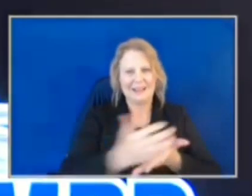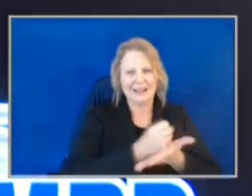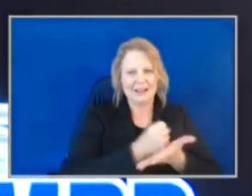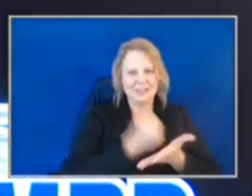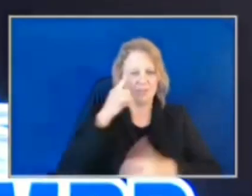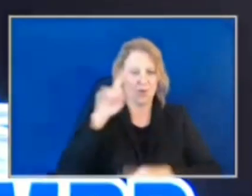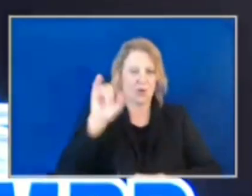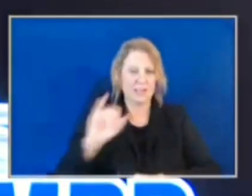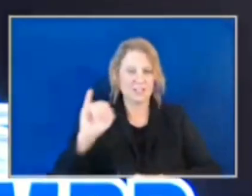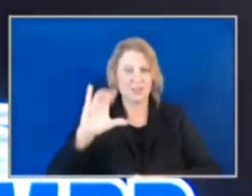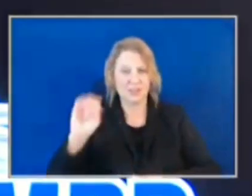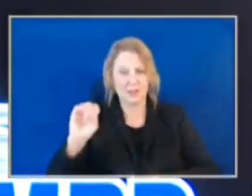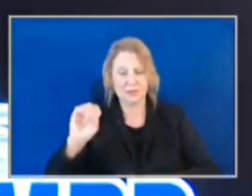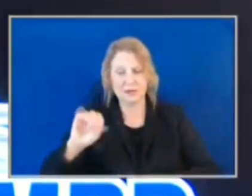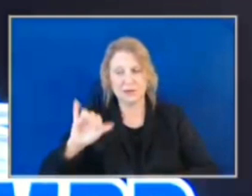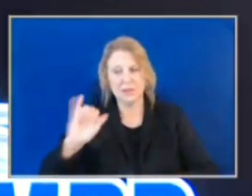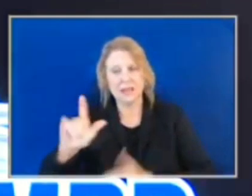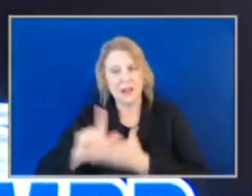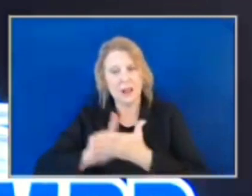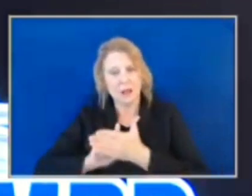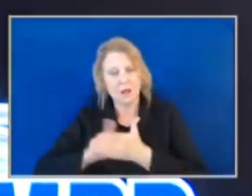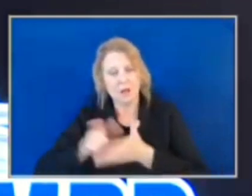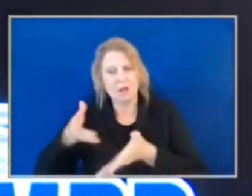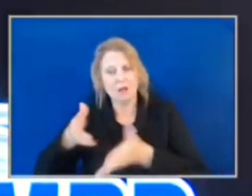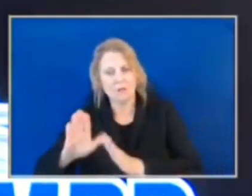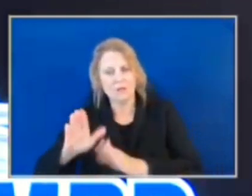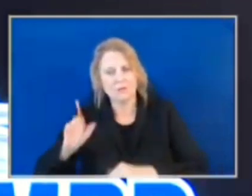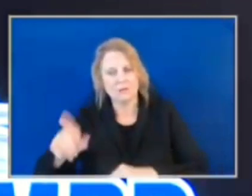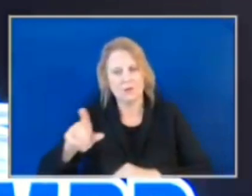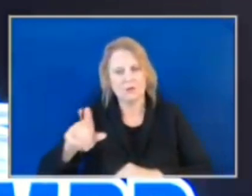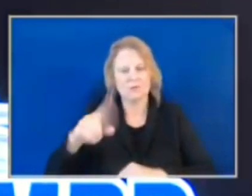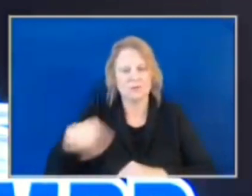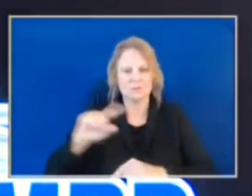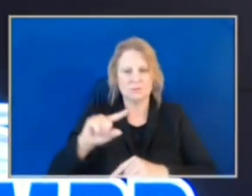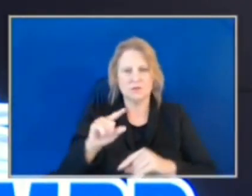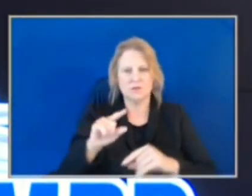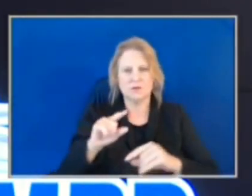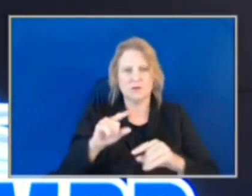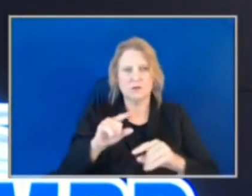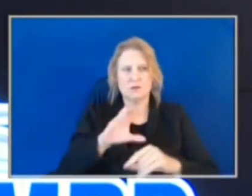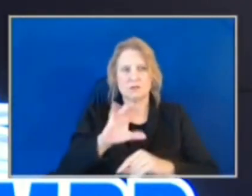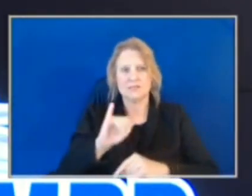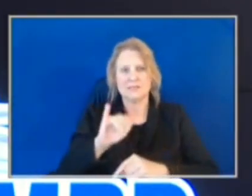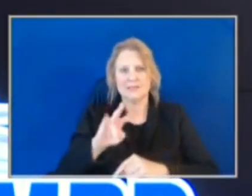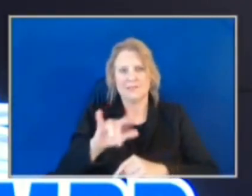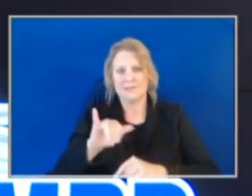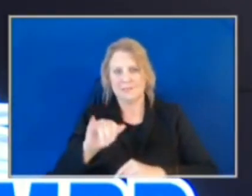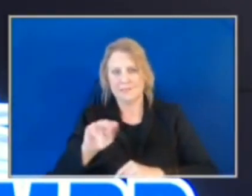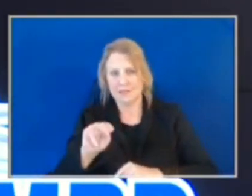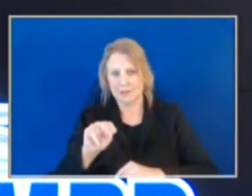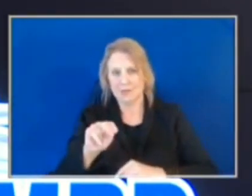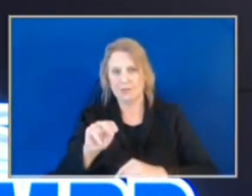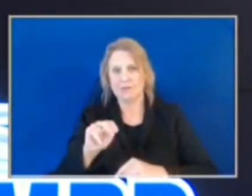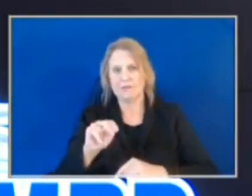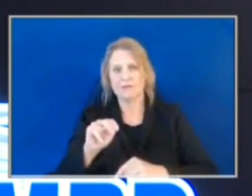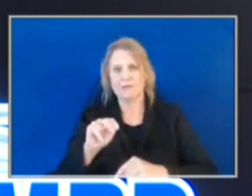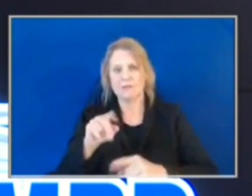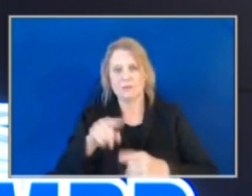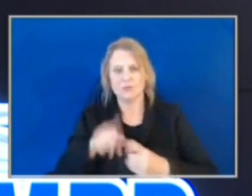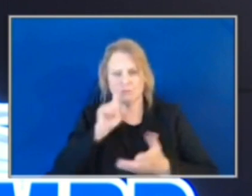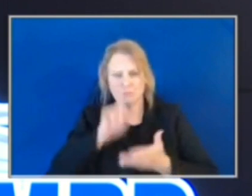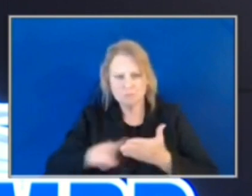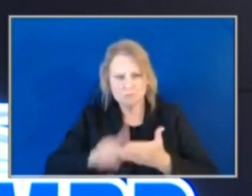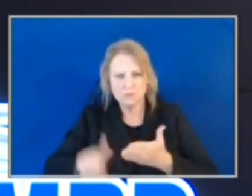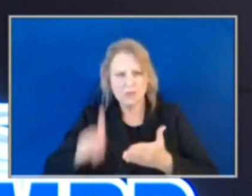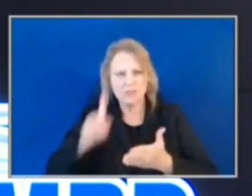This law authorizes municipalities to employ civilian personnel to investigate traffic crashes involving property damage only. These